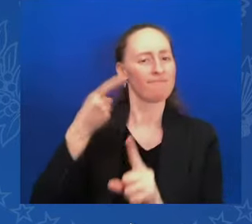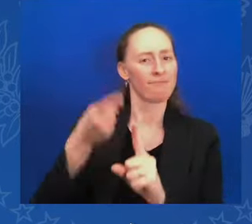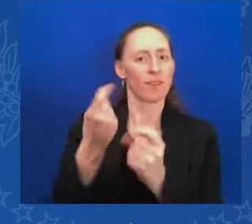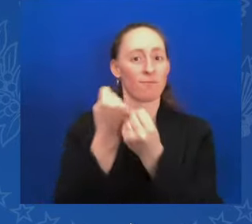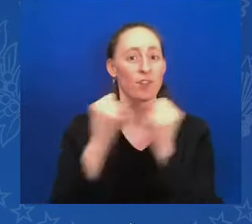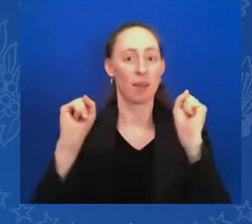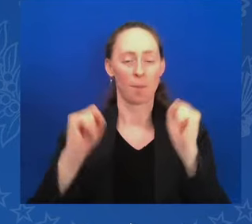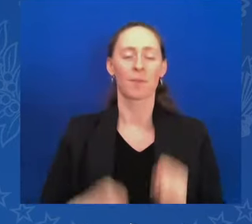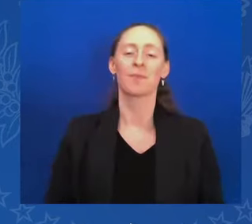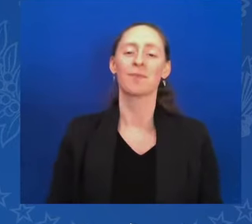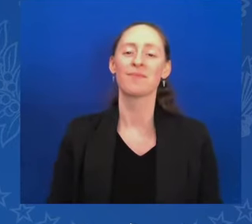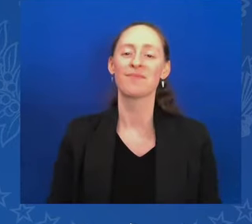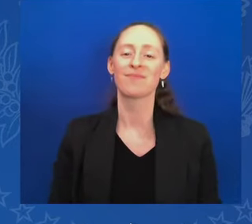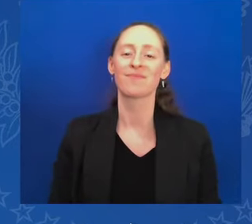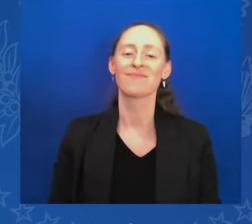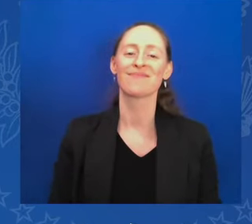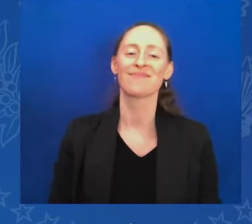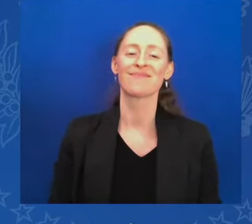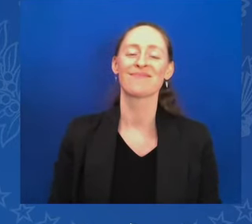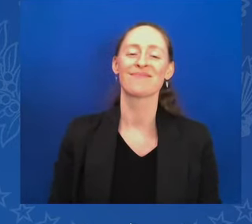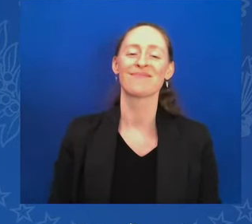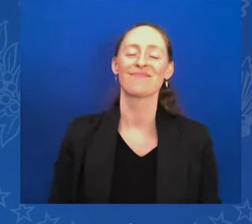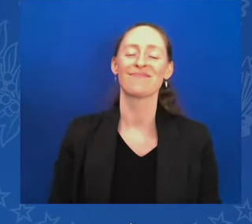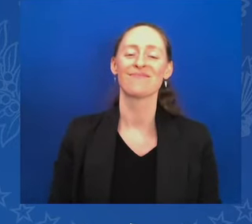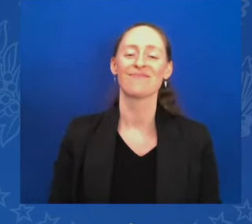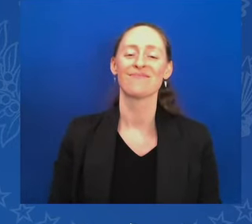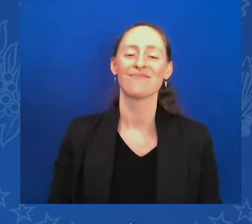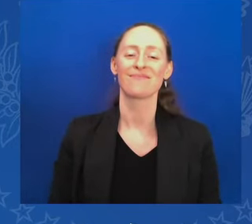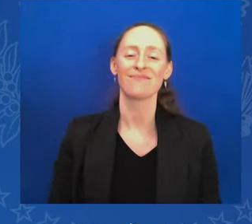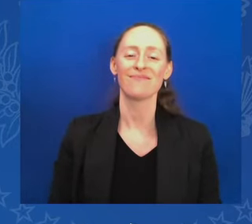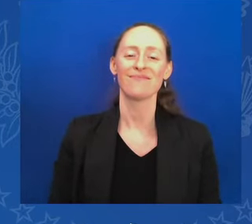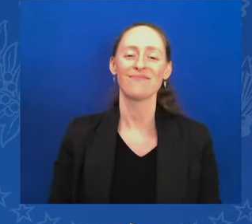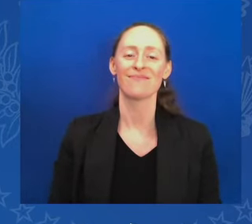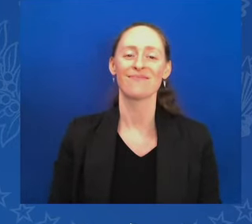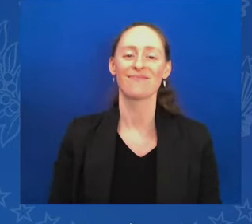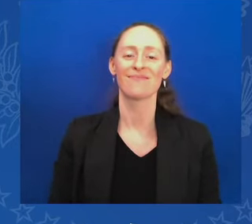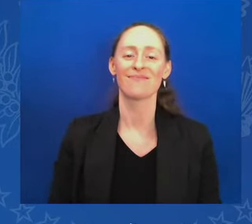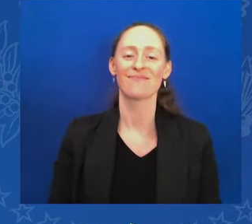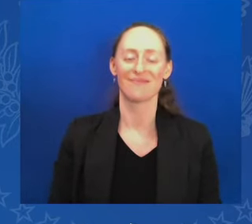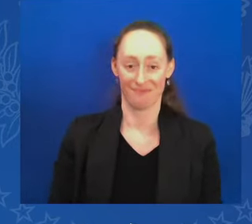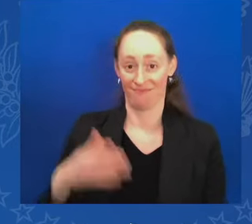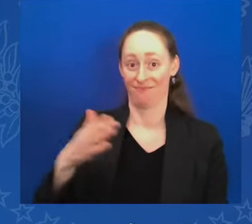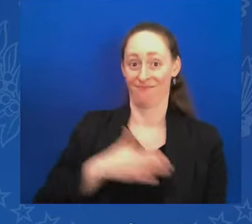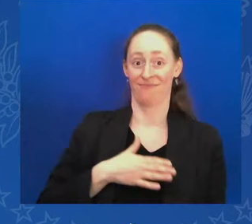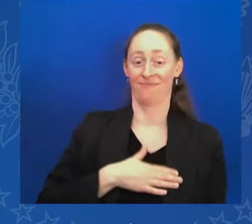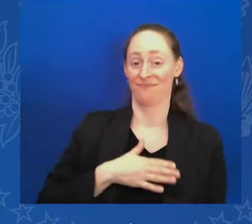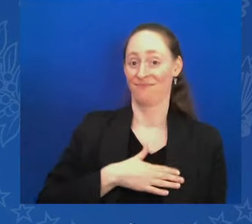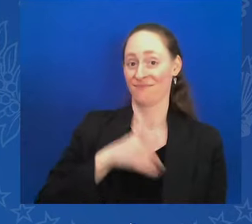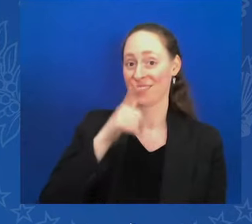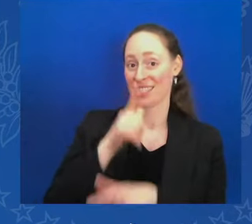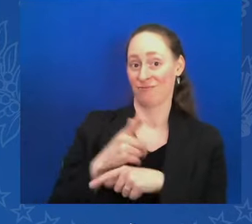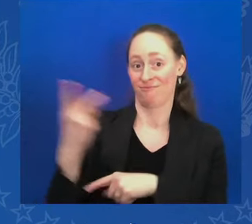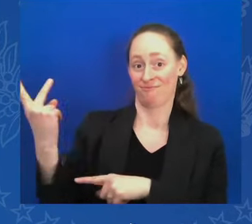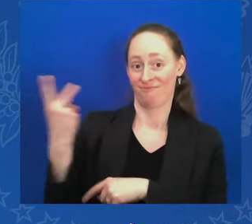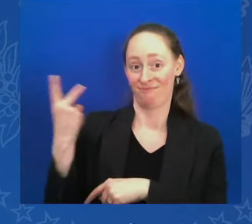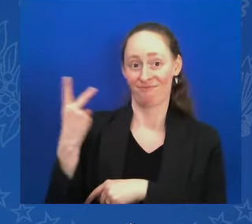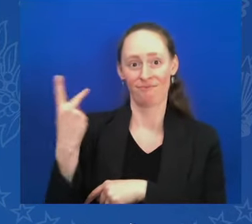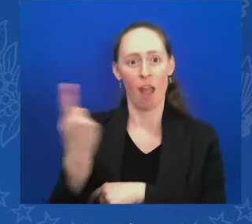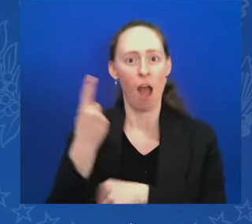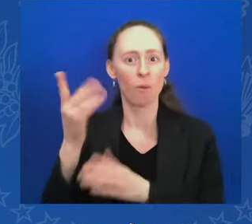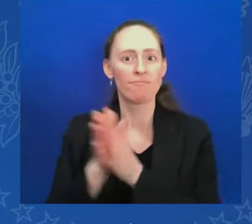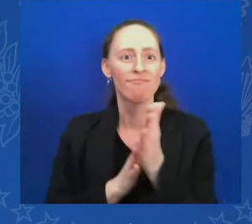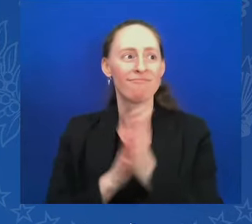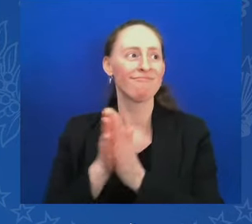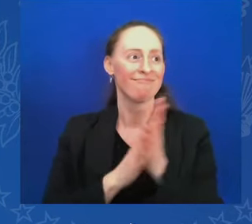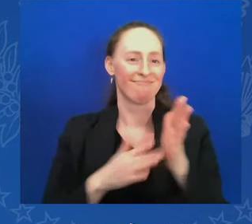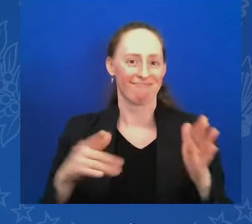my friend, to be very blunt about it, my sister and I all year look forward to this reception. As some of you know, the fact is that